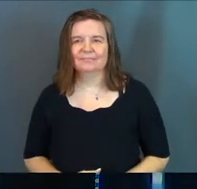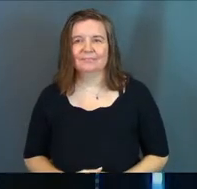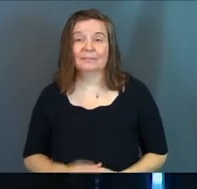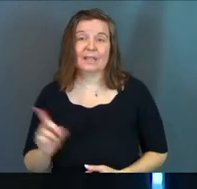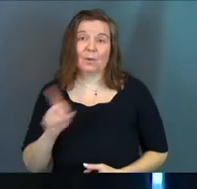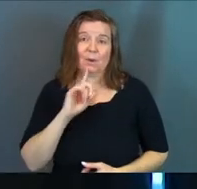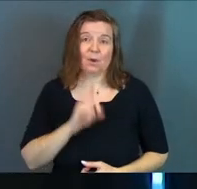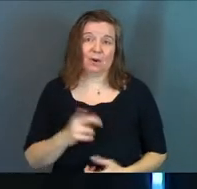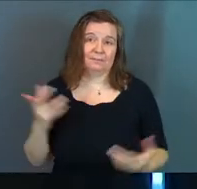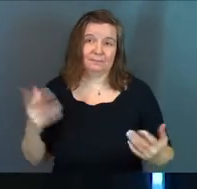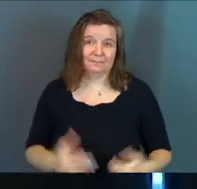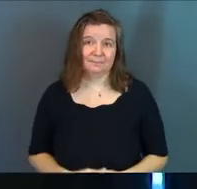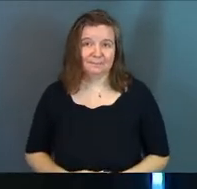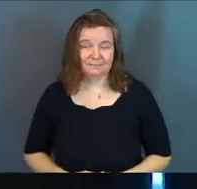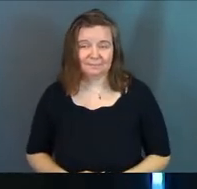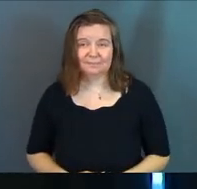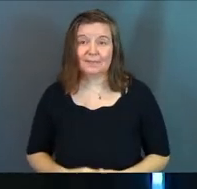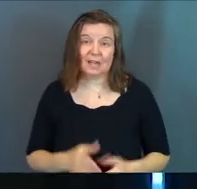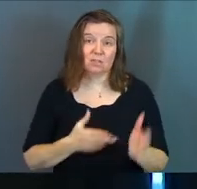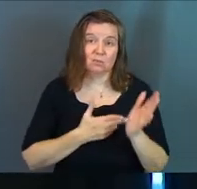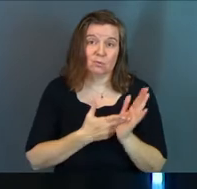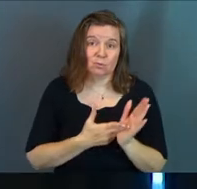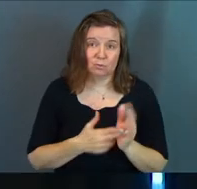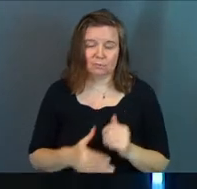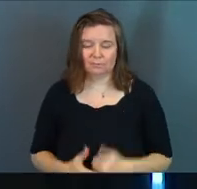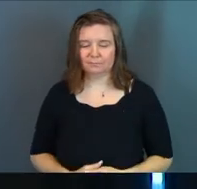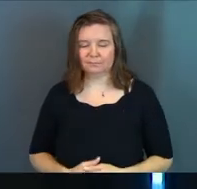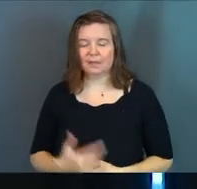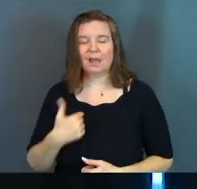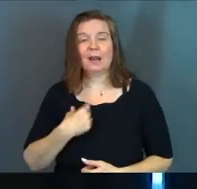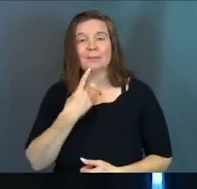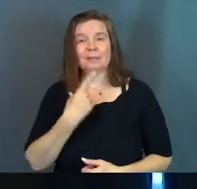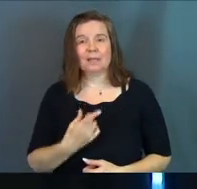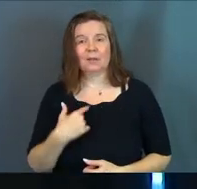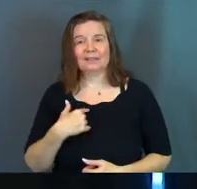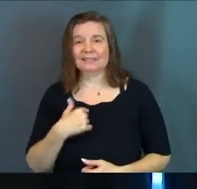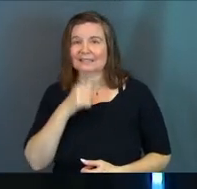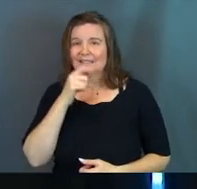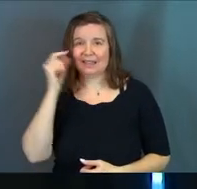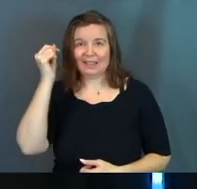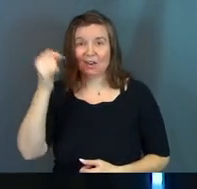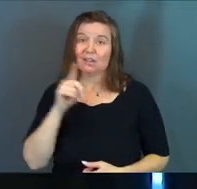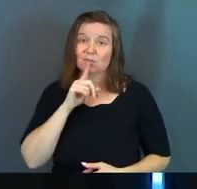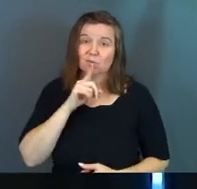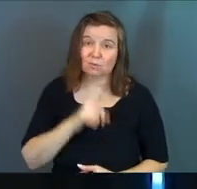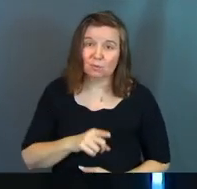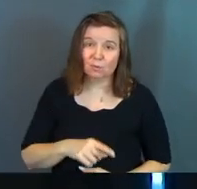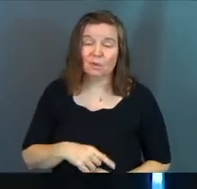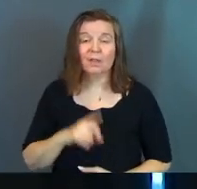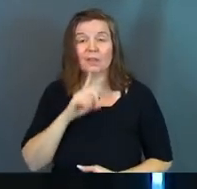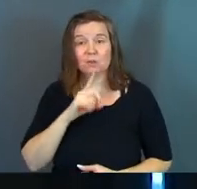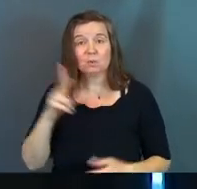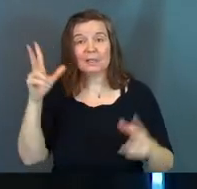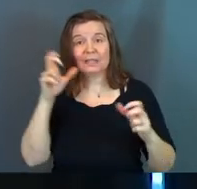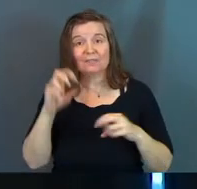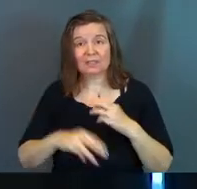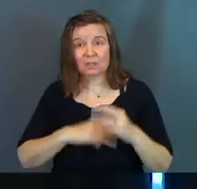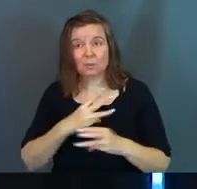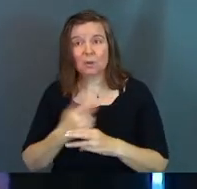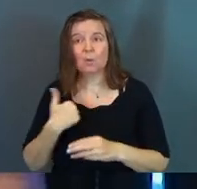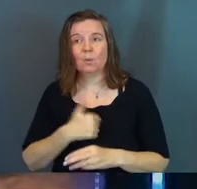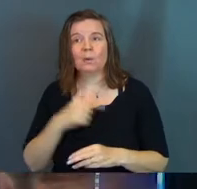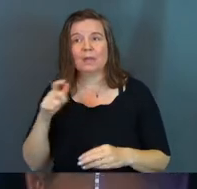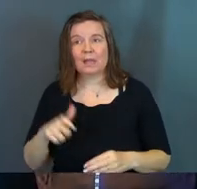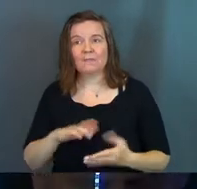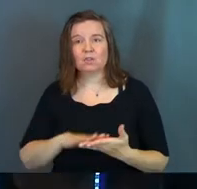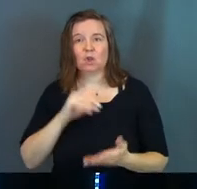It's where we are. And it's true. And I'm going to tell you this isn't theory. It's true. There's real evil in this world and